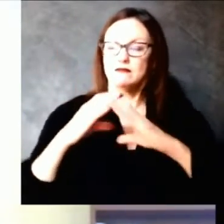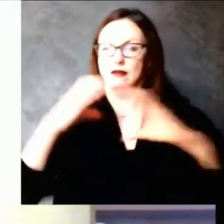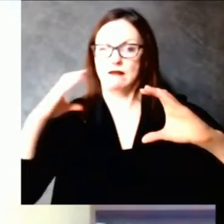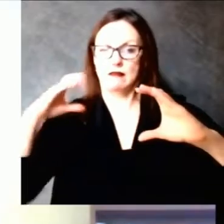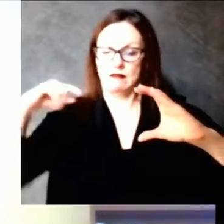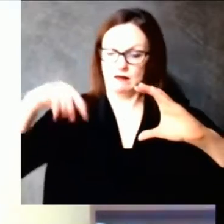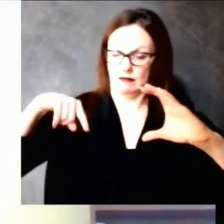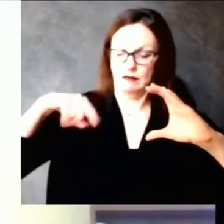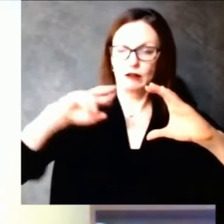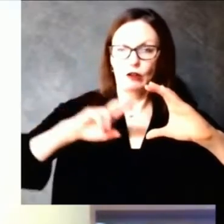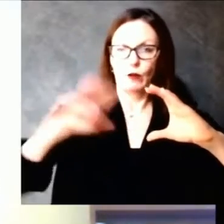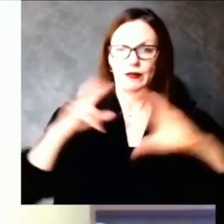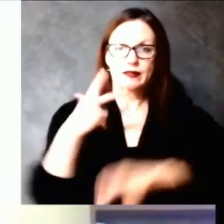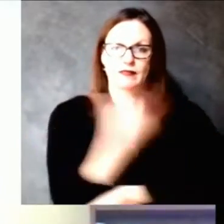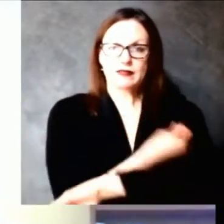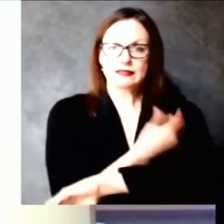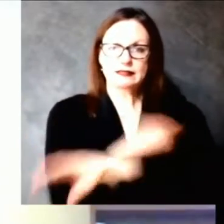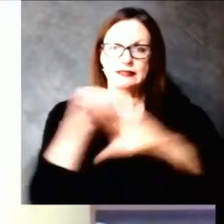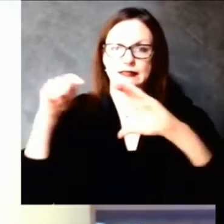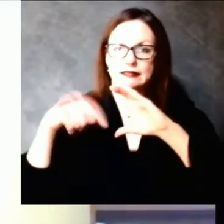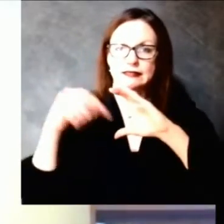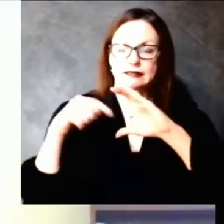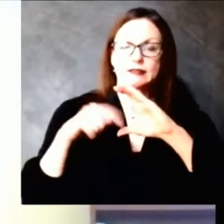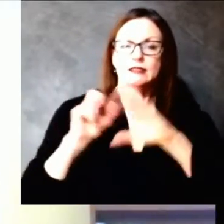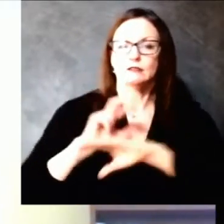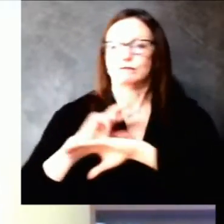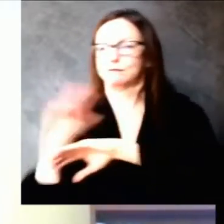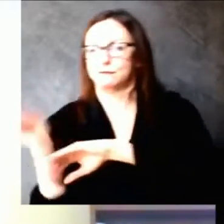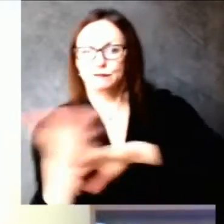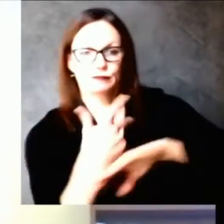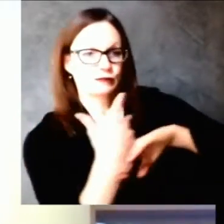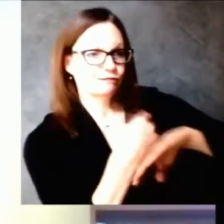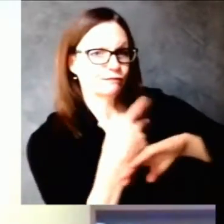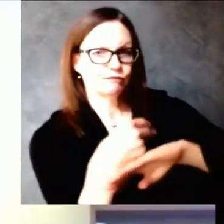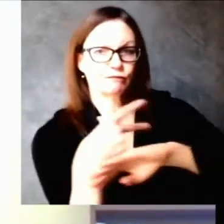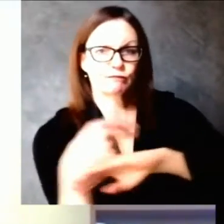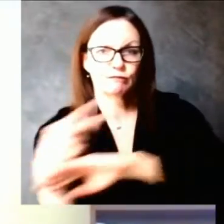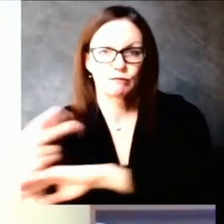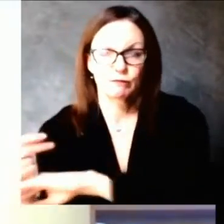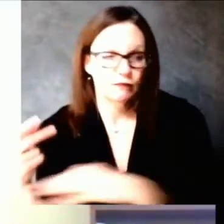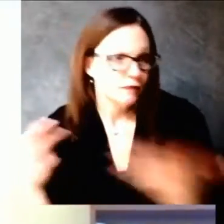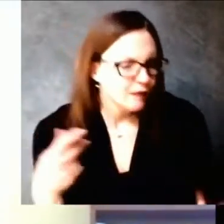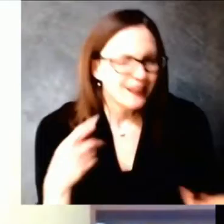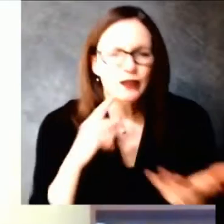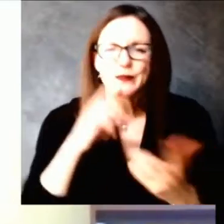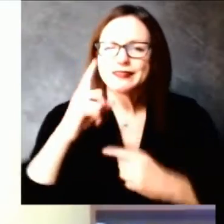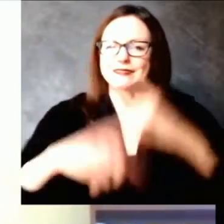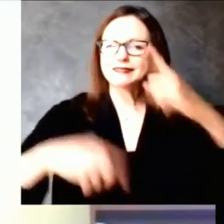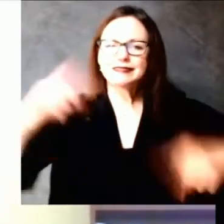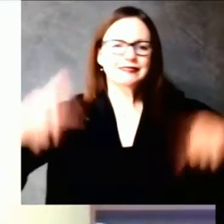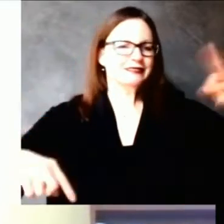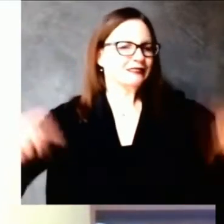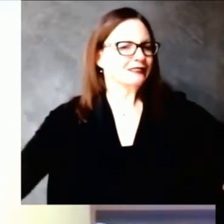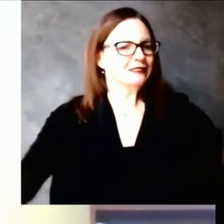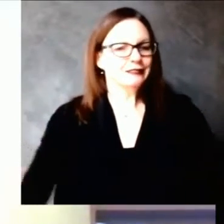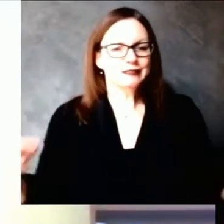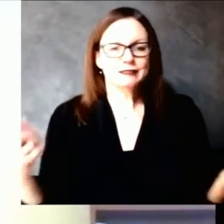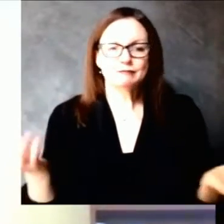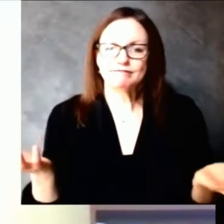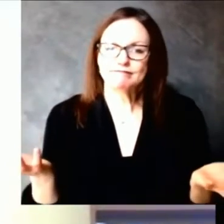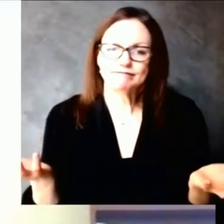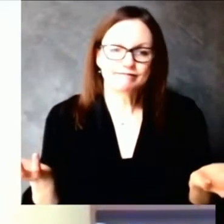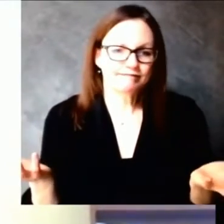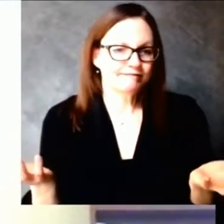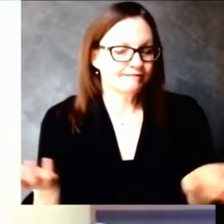sites. The staff doing this work are primarily indoors. So I'm not sure whether it would have as great an effect as you might